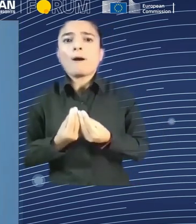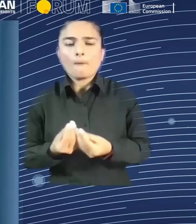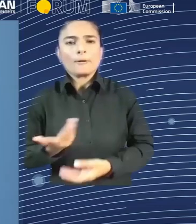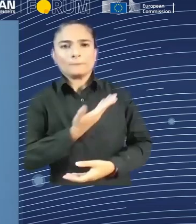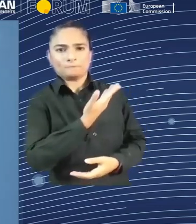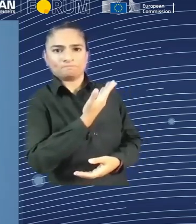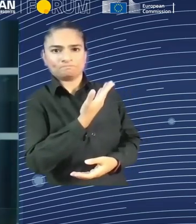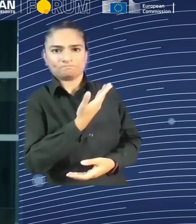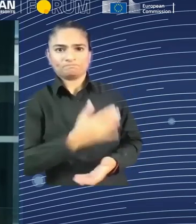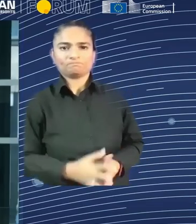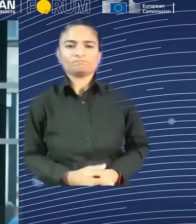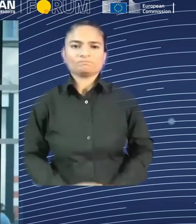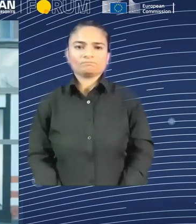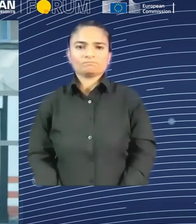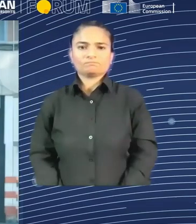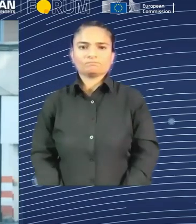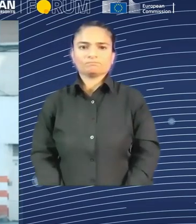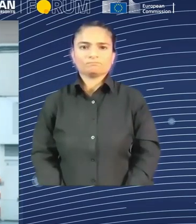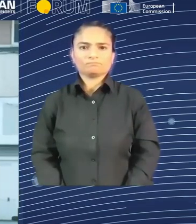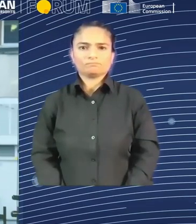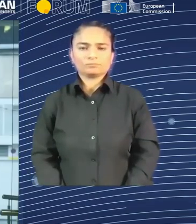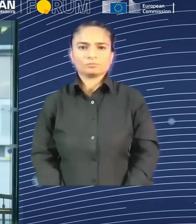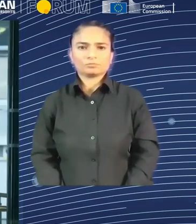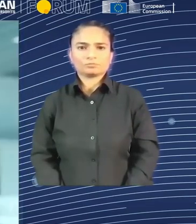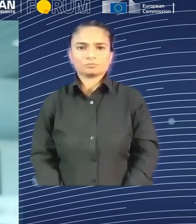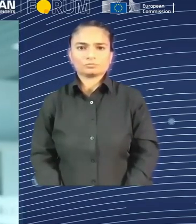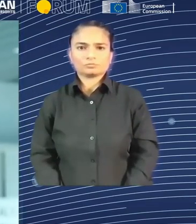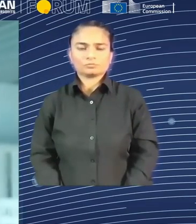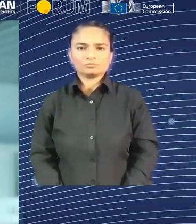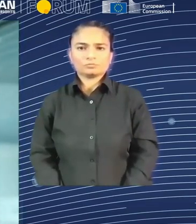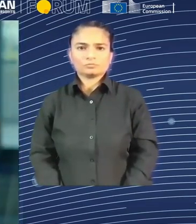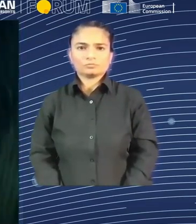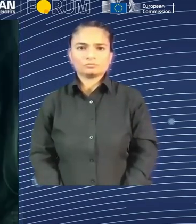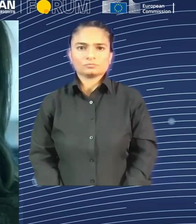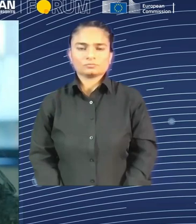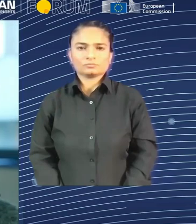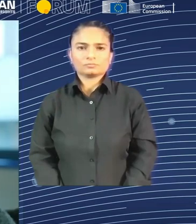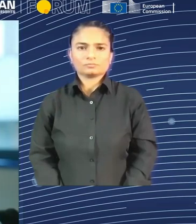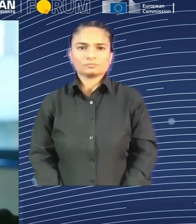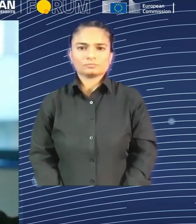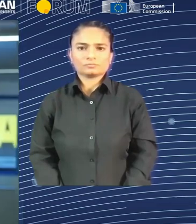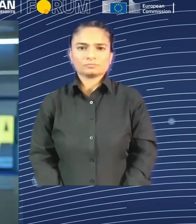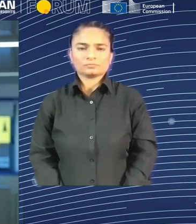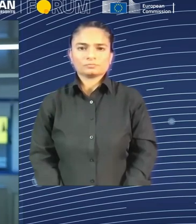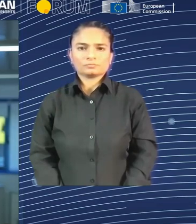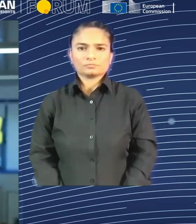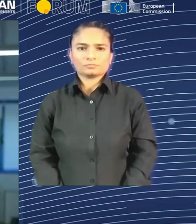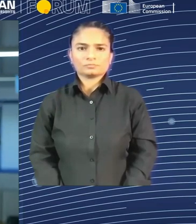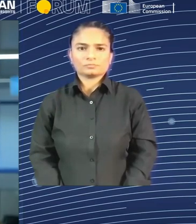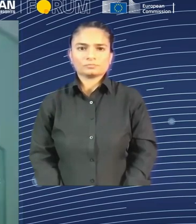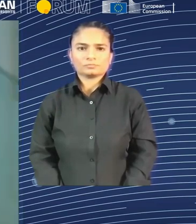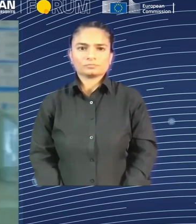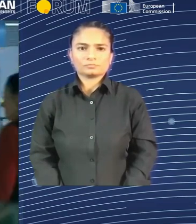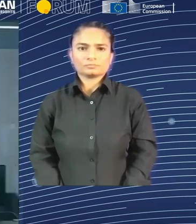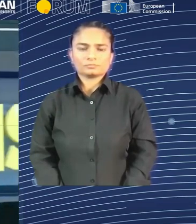Marina trained in renewable energies, driven by her commitment to the environment, turning to the Galician Autonomous Government's training and job placement services